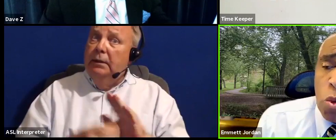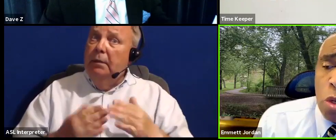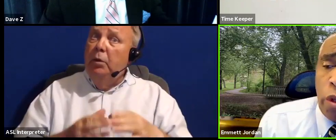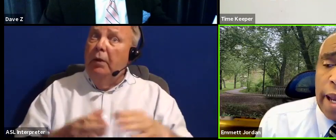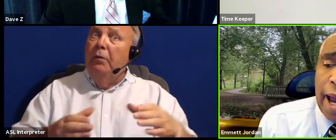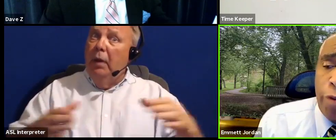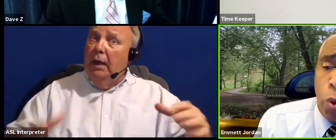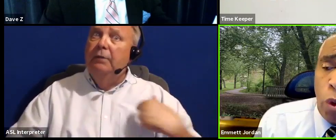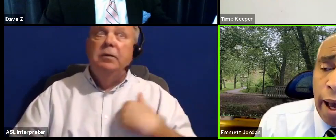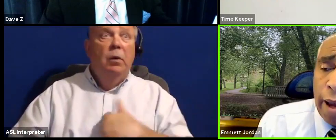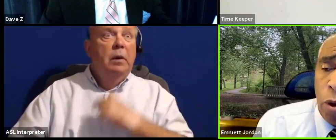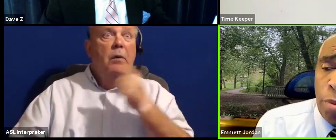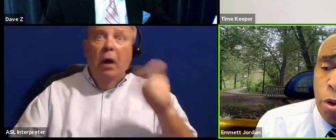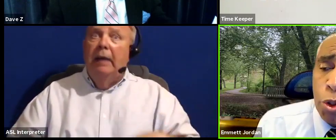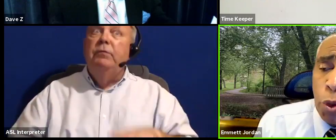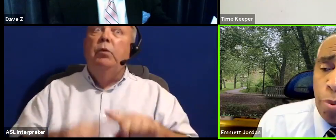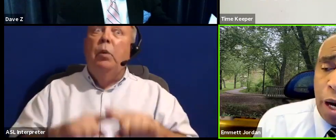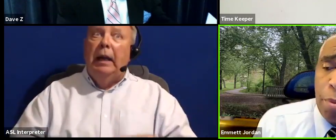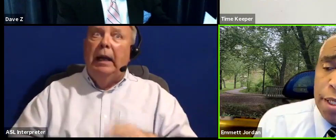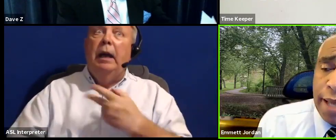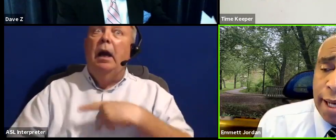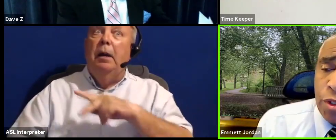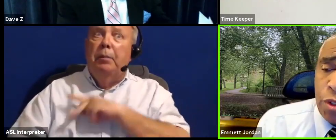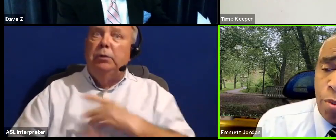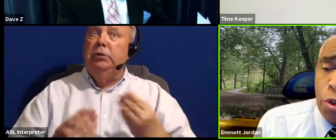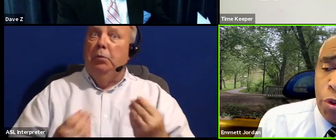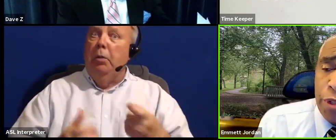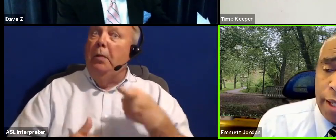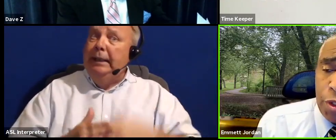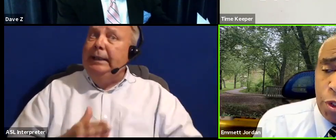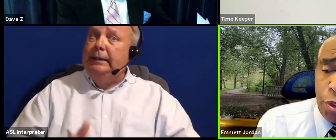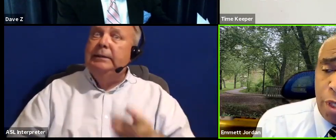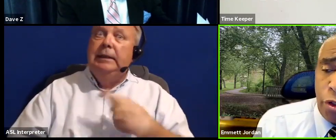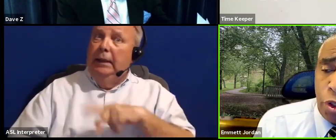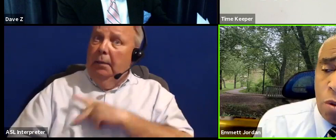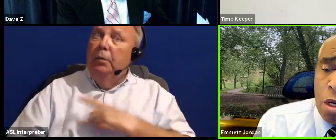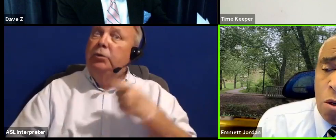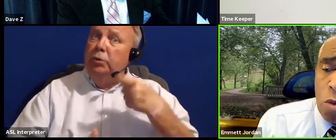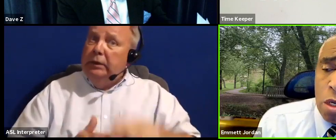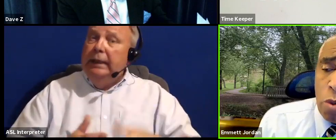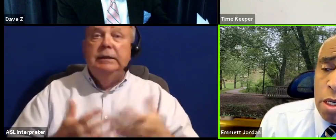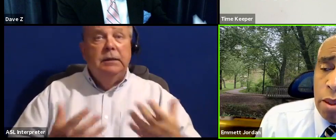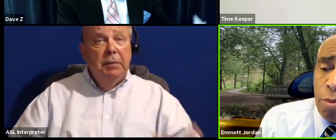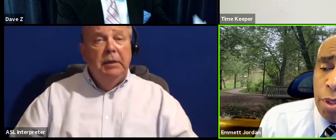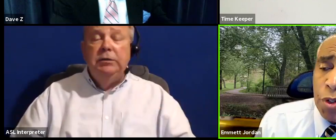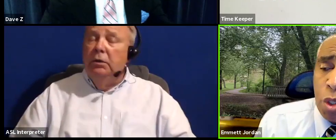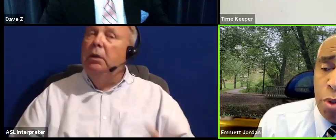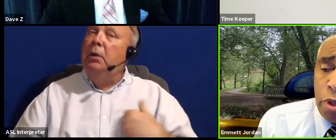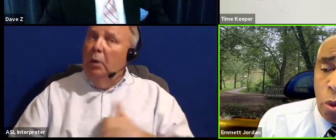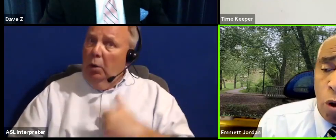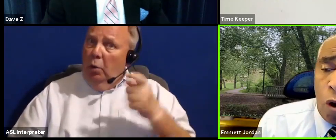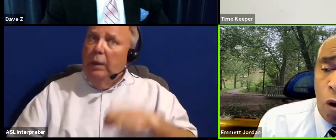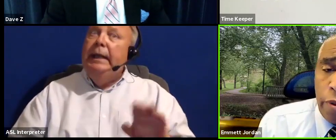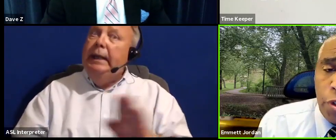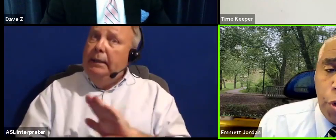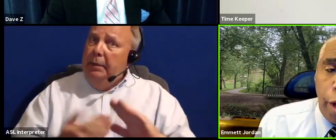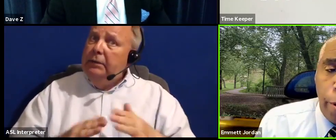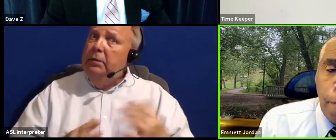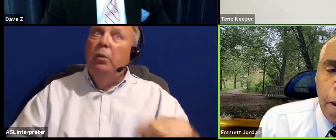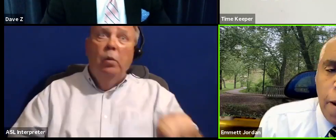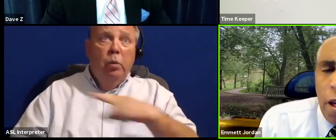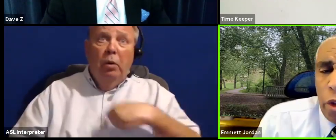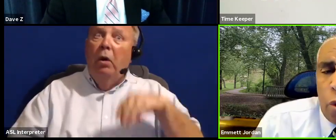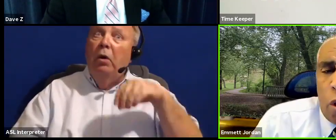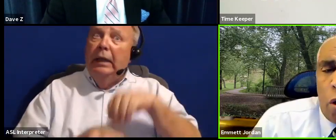that we will not have to rely on personal property taxes, personal taxes as much. So we need the business community. We're all in this